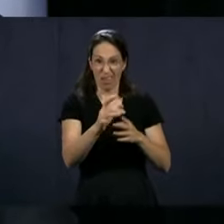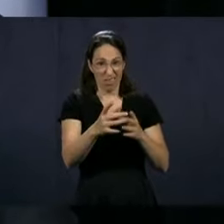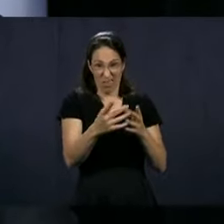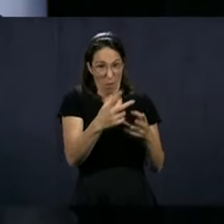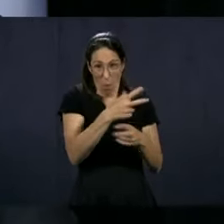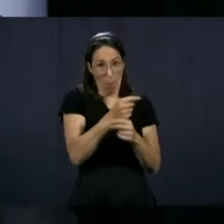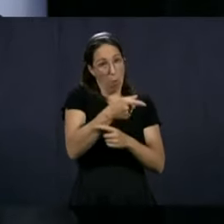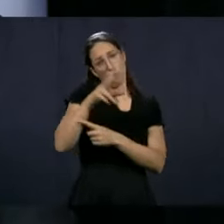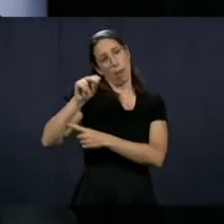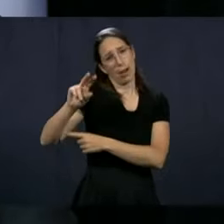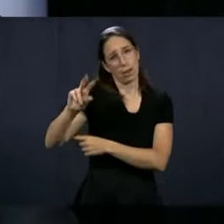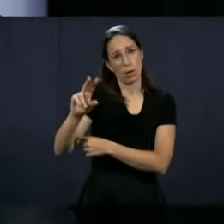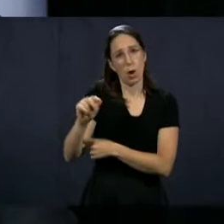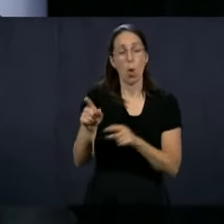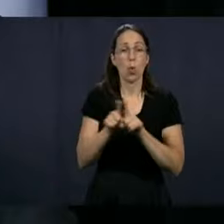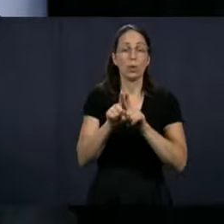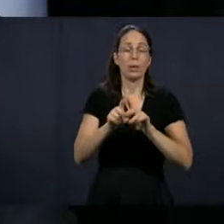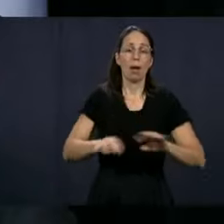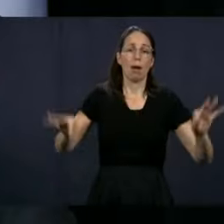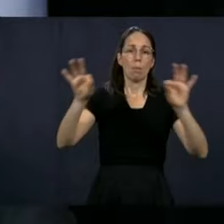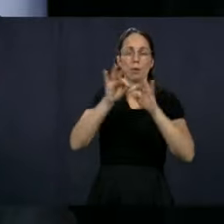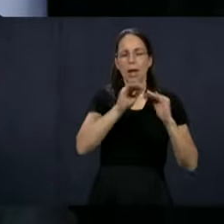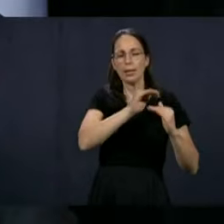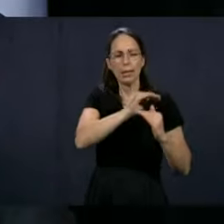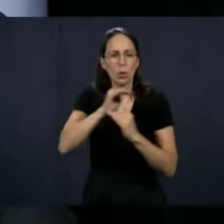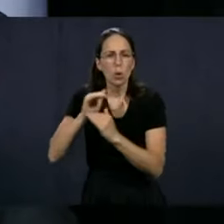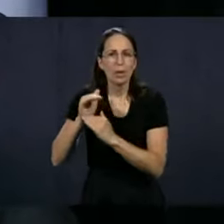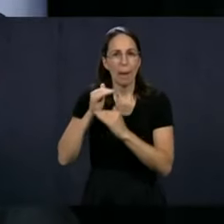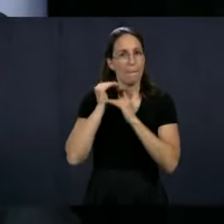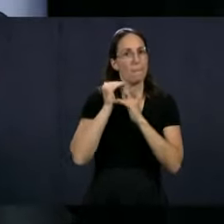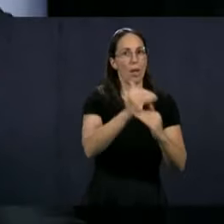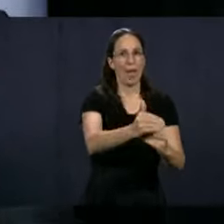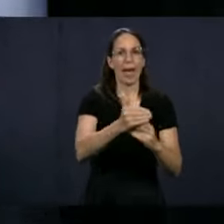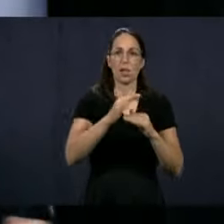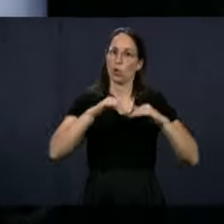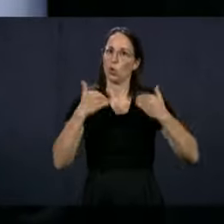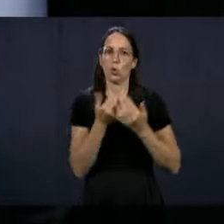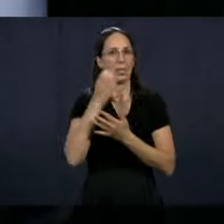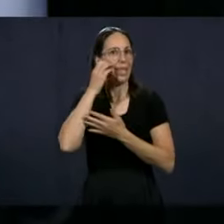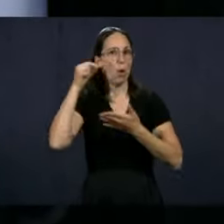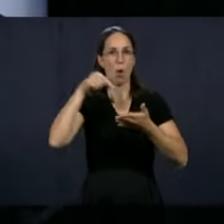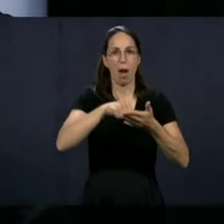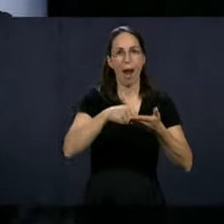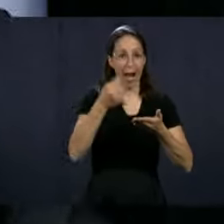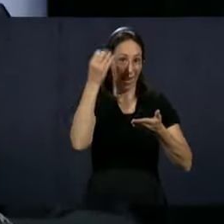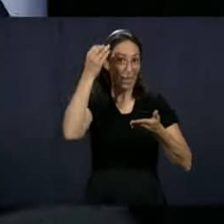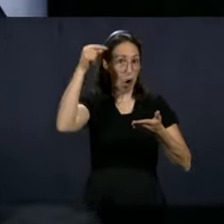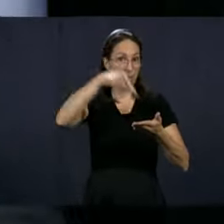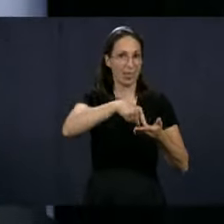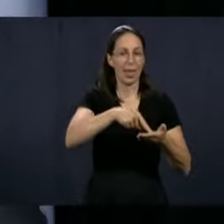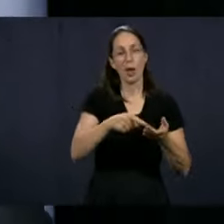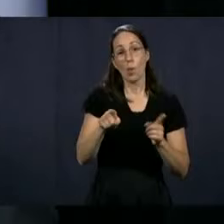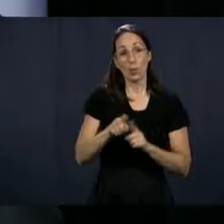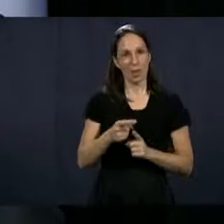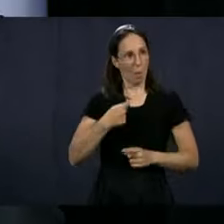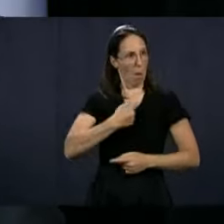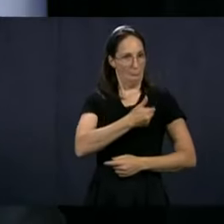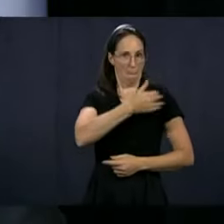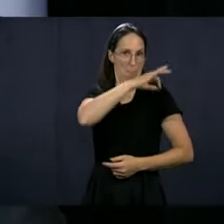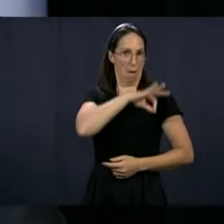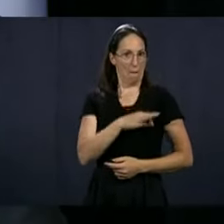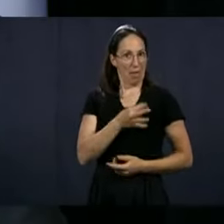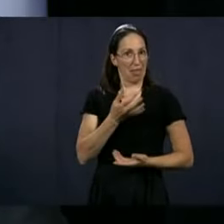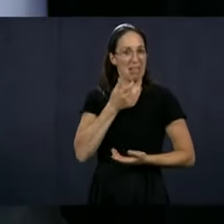person. And we're going to make sure that there's safety on the data. And it gives me the opportunity of passing over